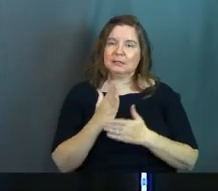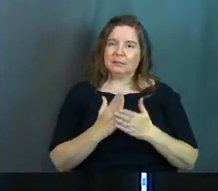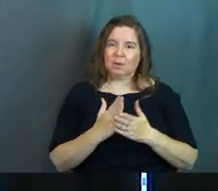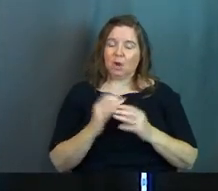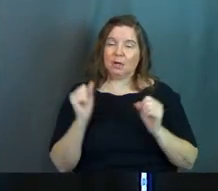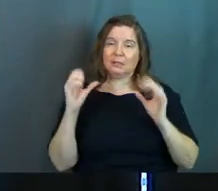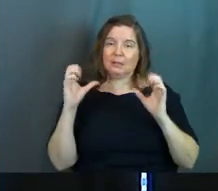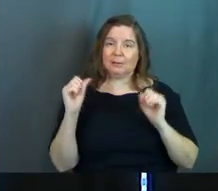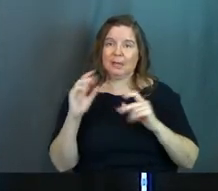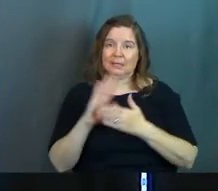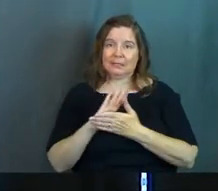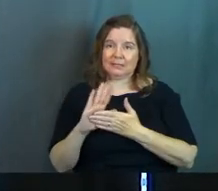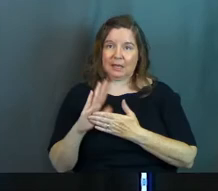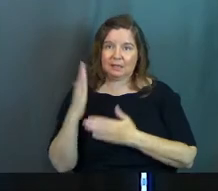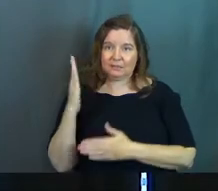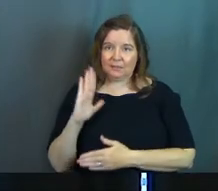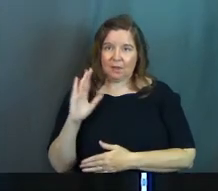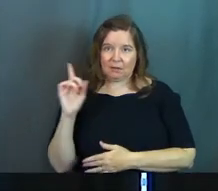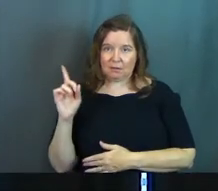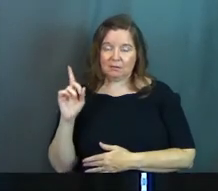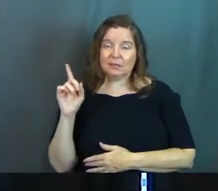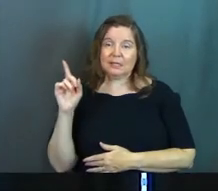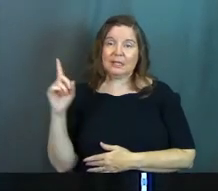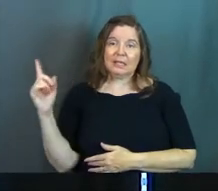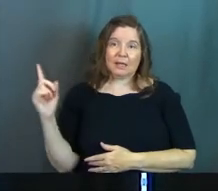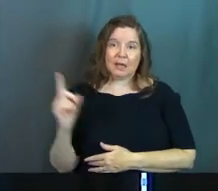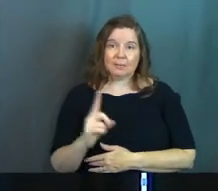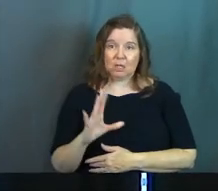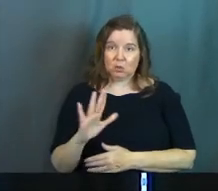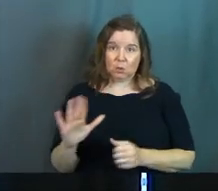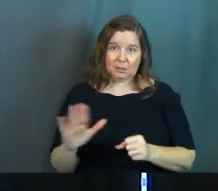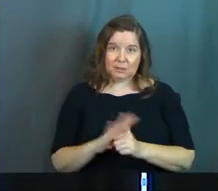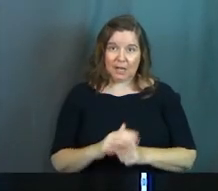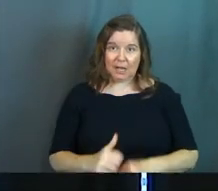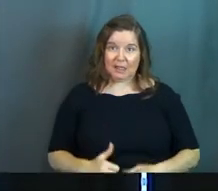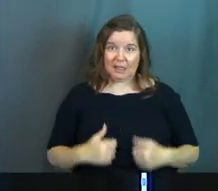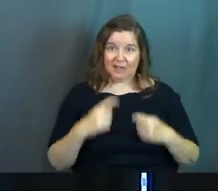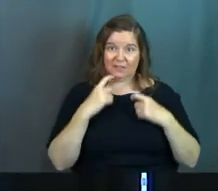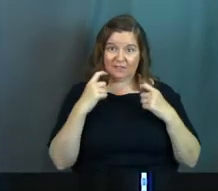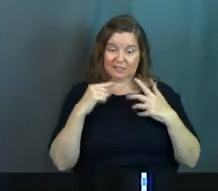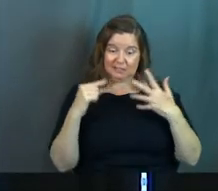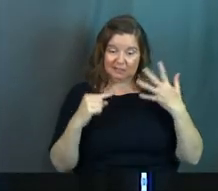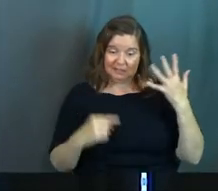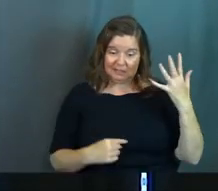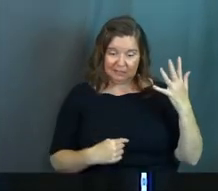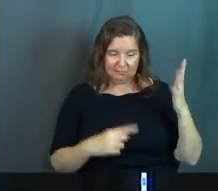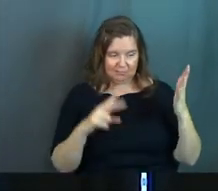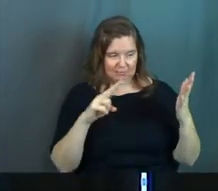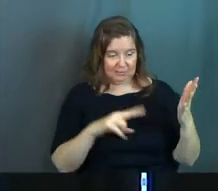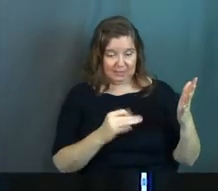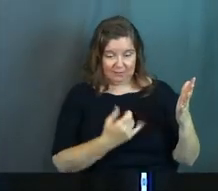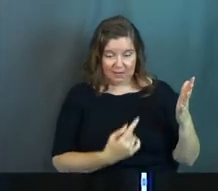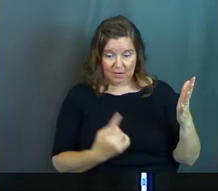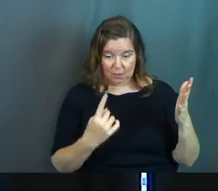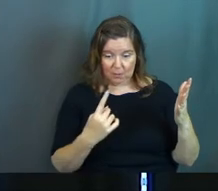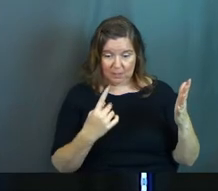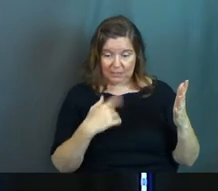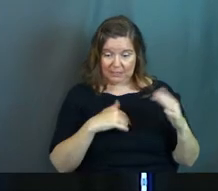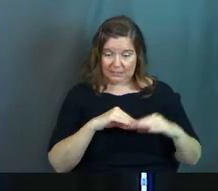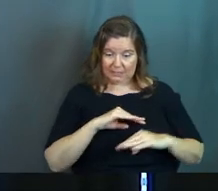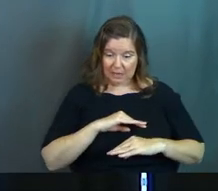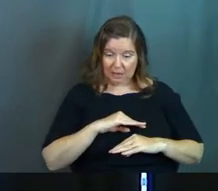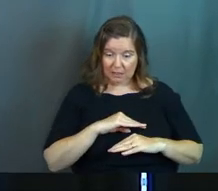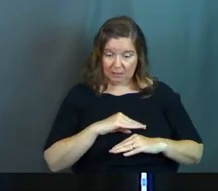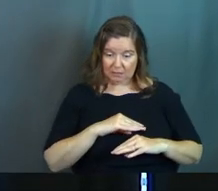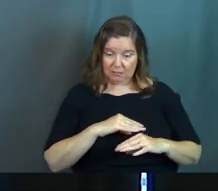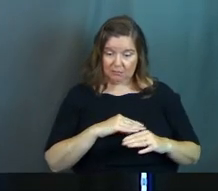part of the amazing kindness of God is he comes into your entire life of sin. And he says, if anybody can settle